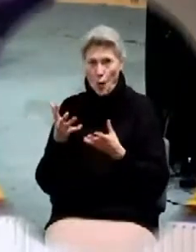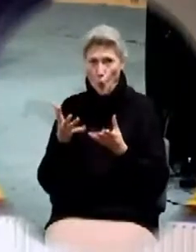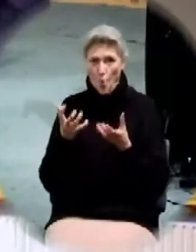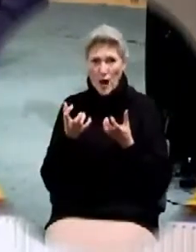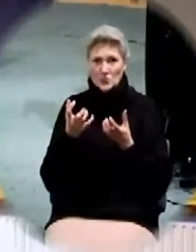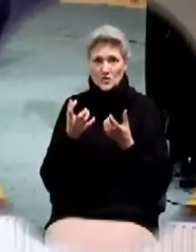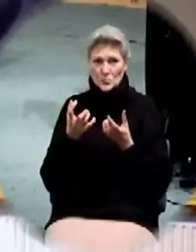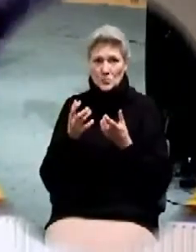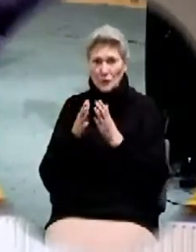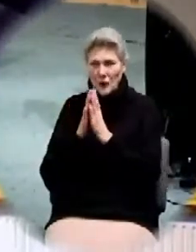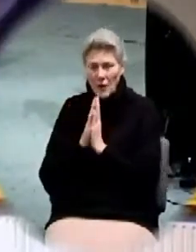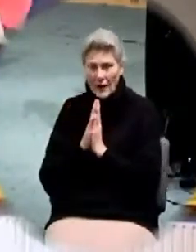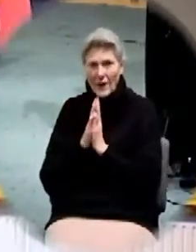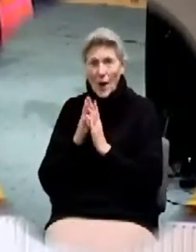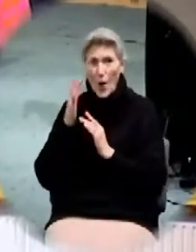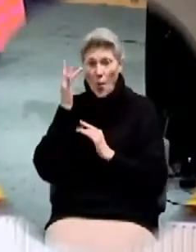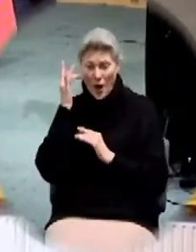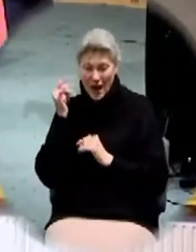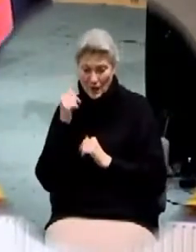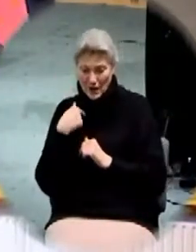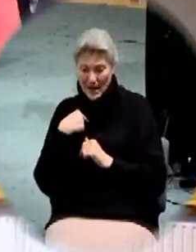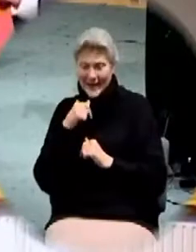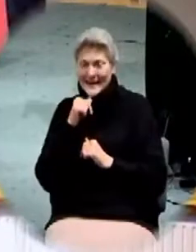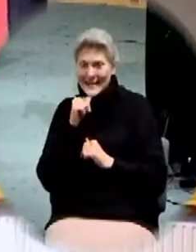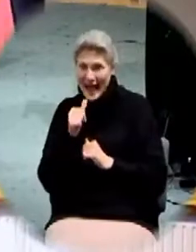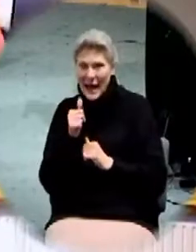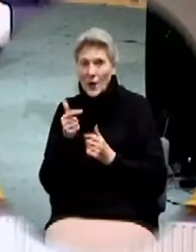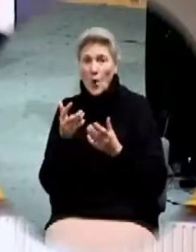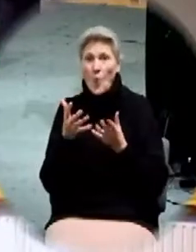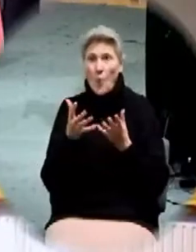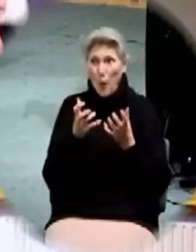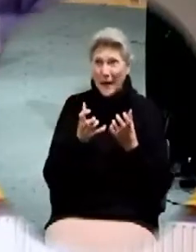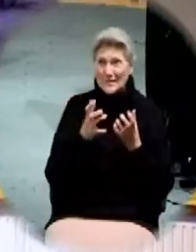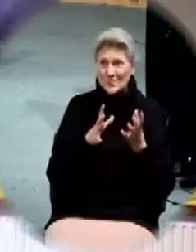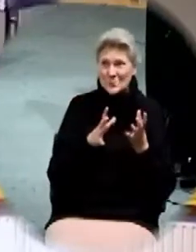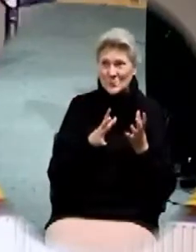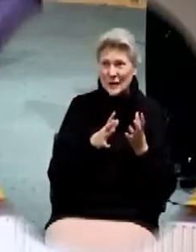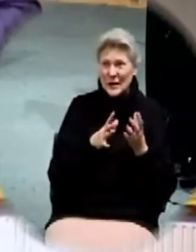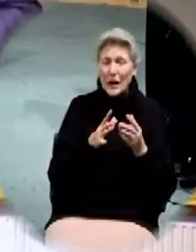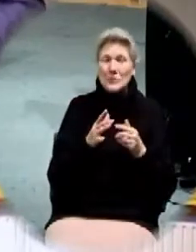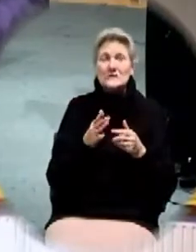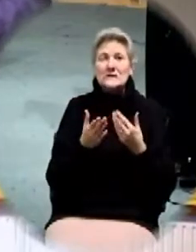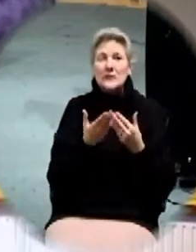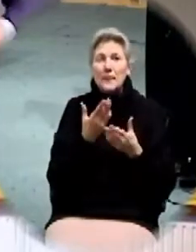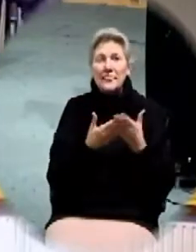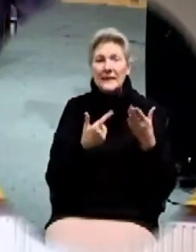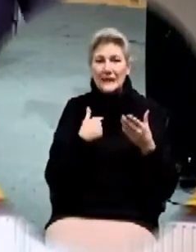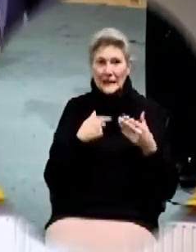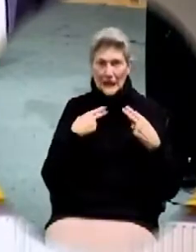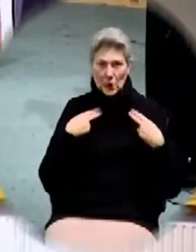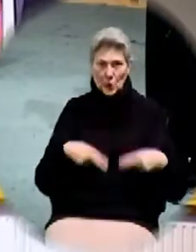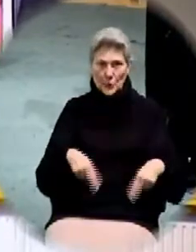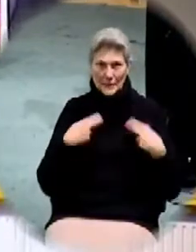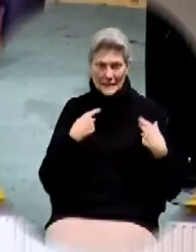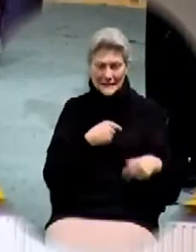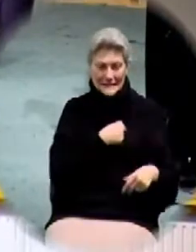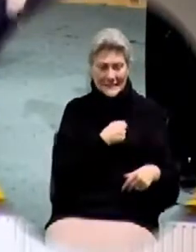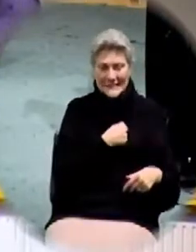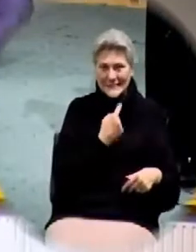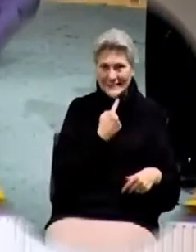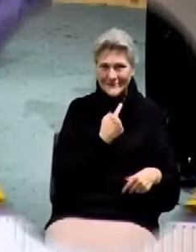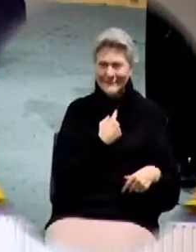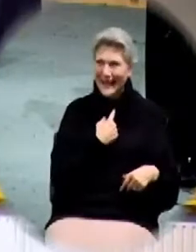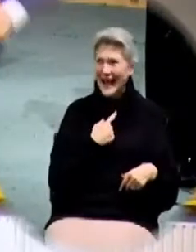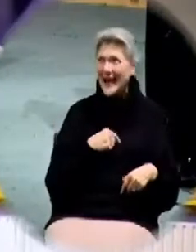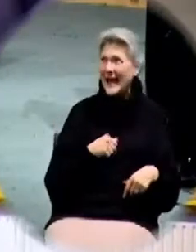Because there's something within us as humans that says, I don't need God. It's